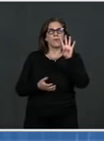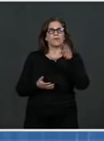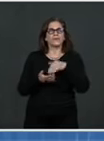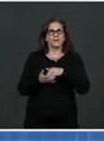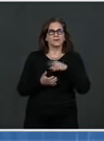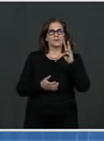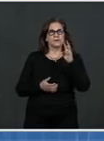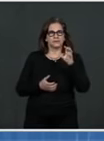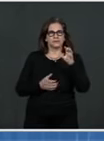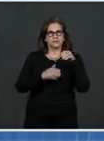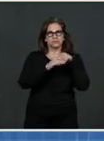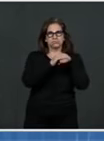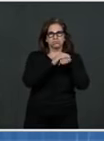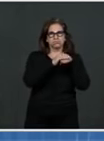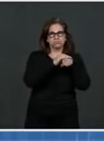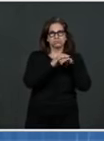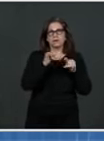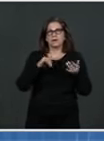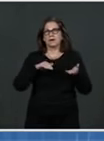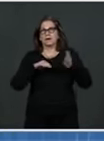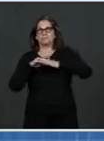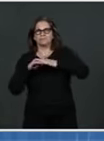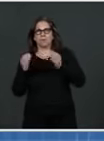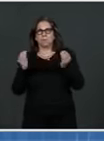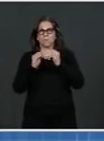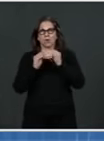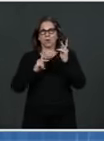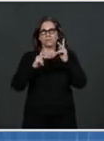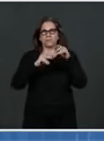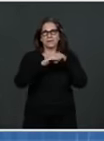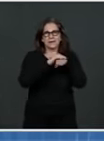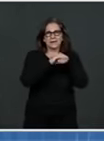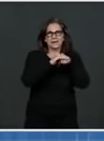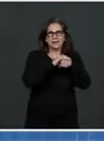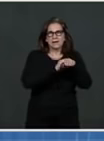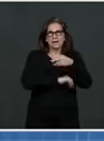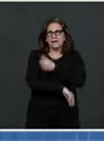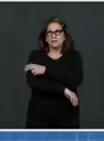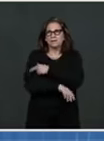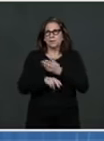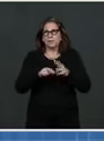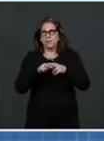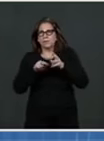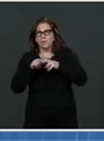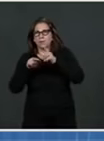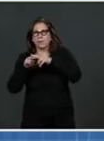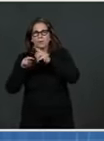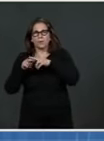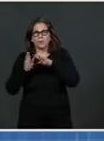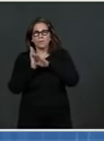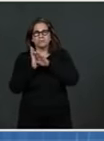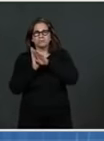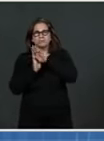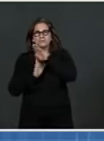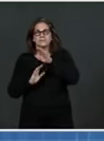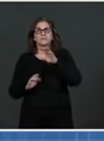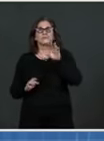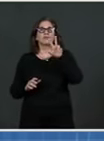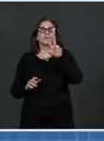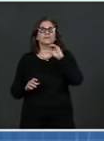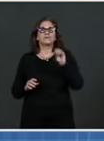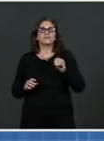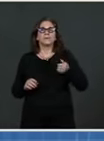have now started to rise, increasing nearly 3 percent to a seven-day average of approximately 1,000 deaths